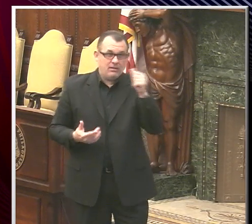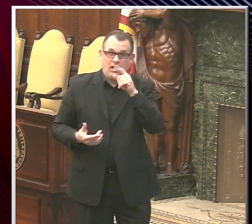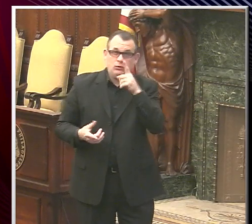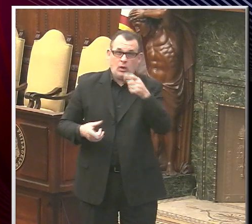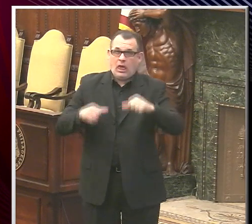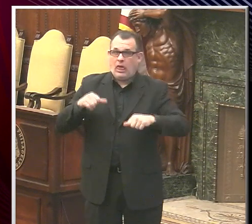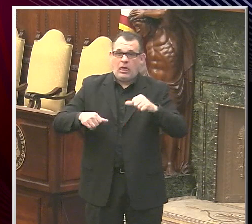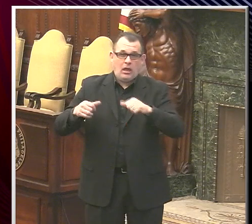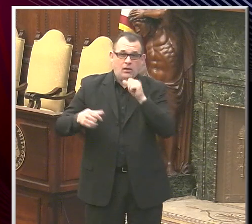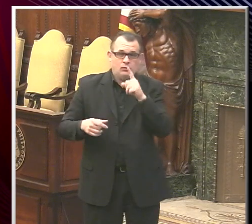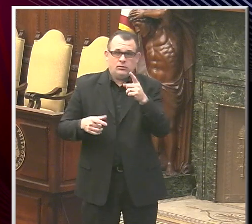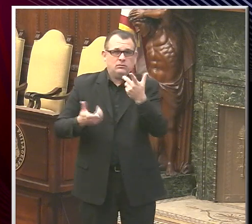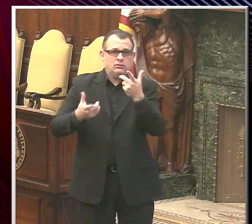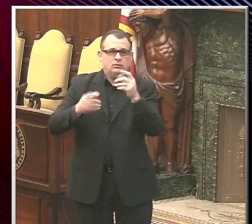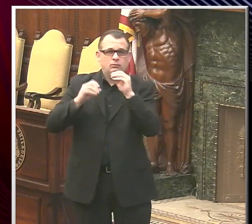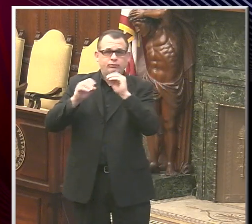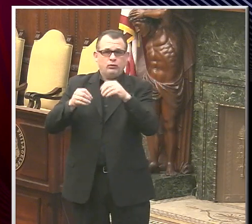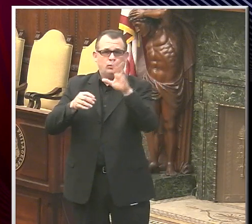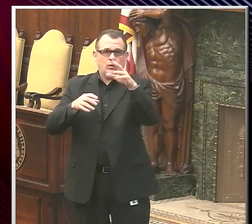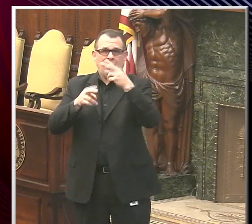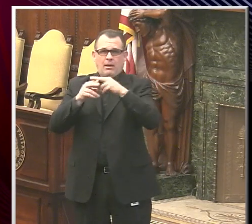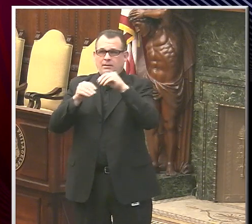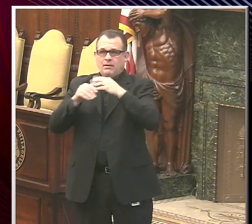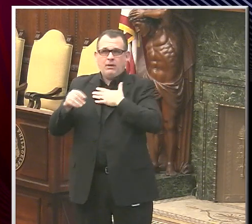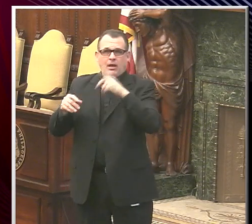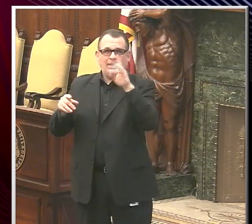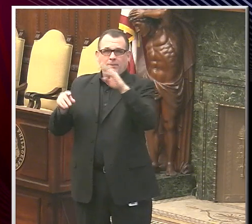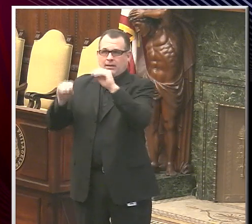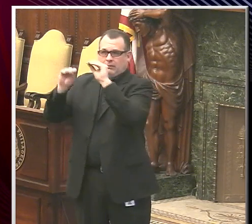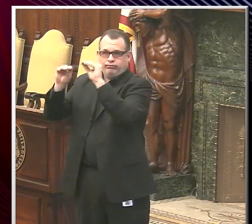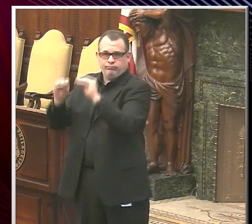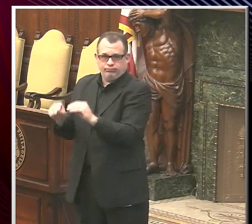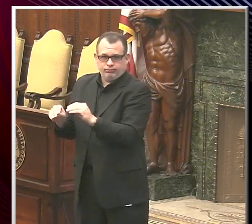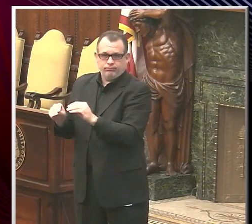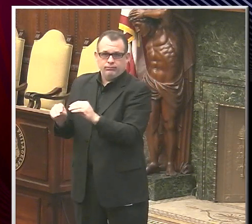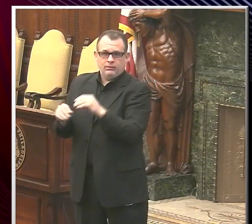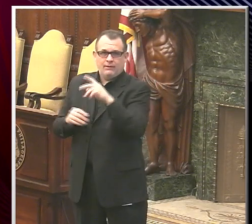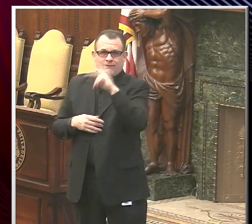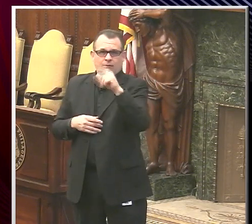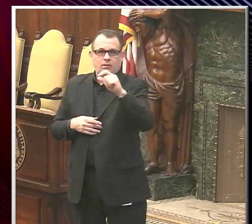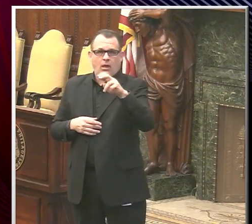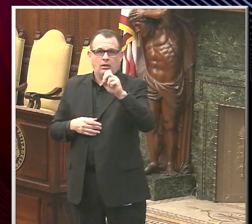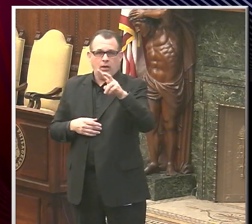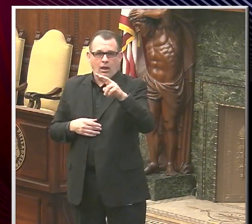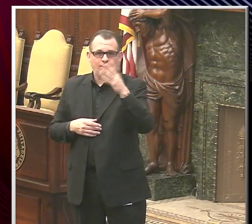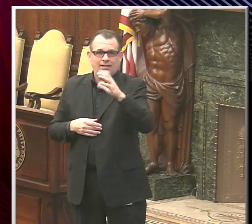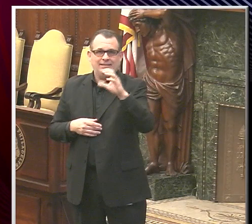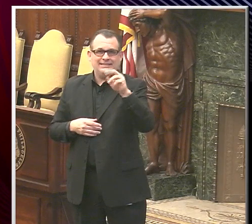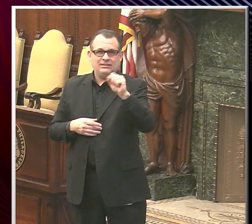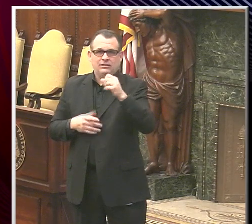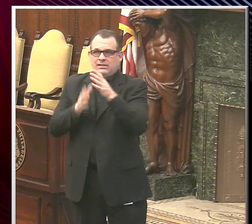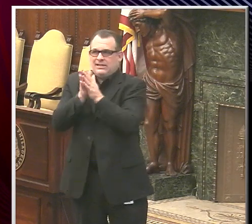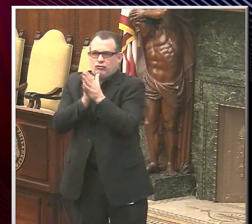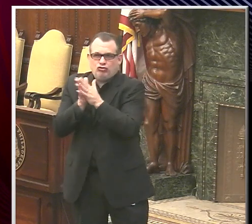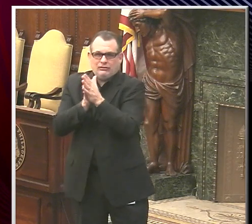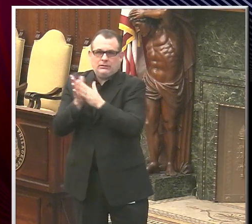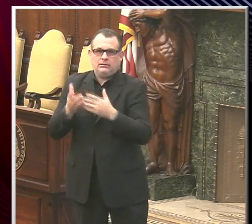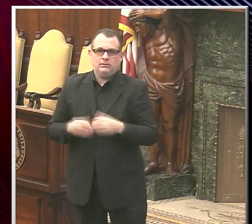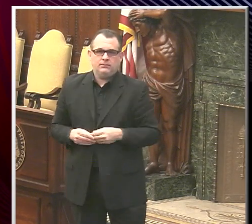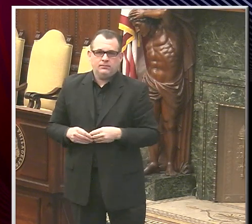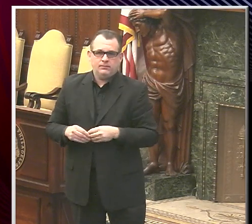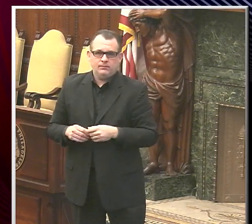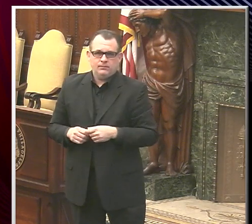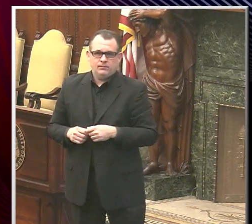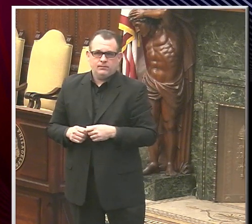then put your name into our database, www.phila.gov slash vaccine interest. That's www.phila.gov